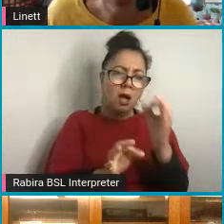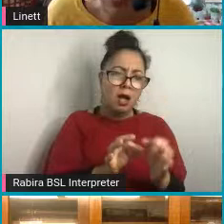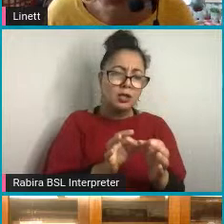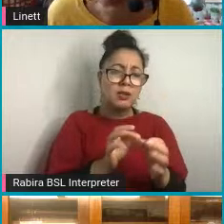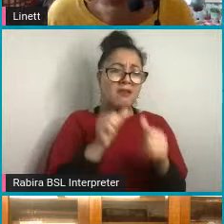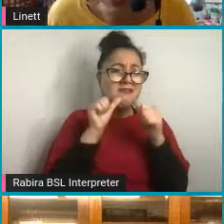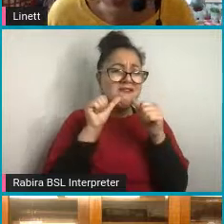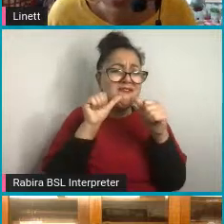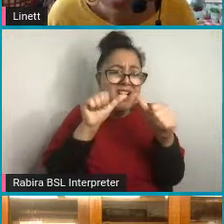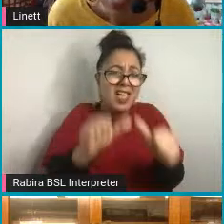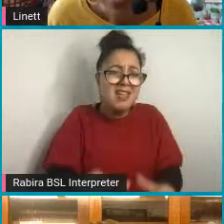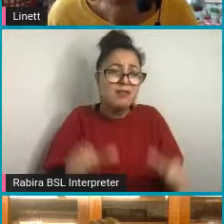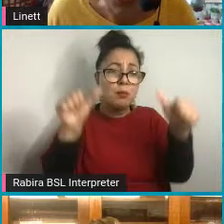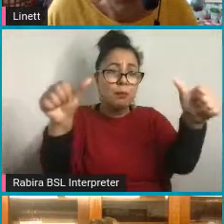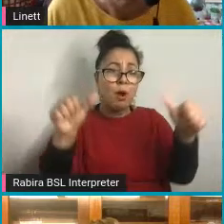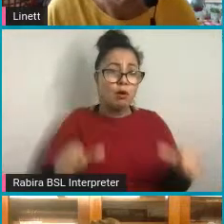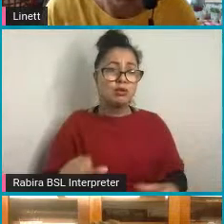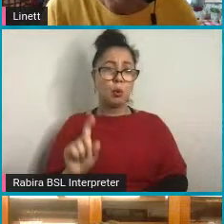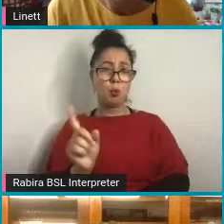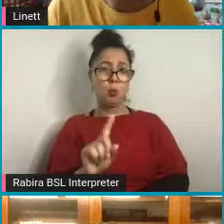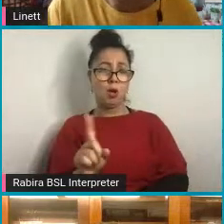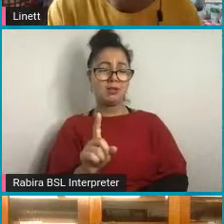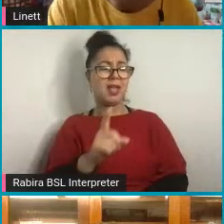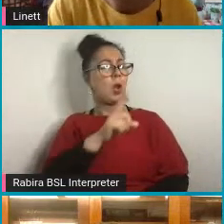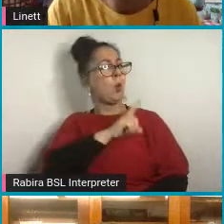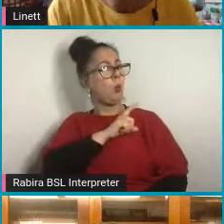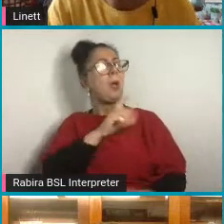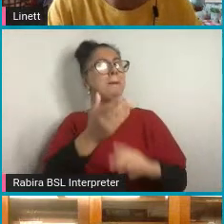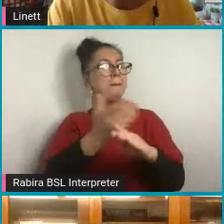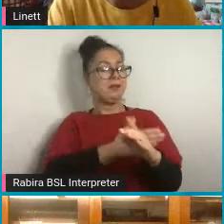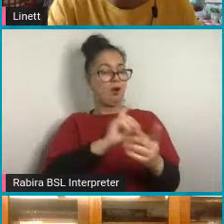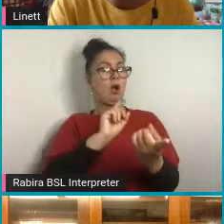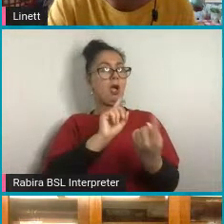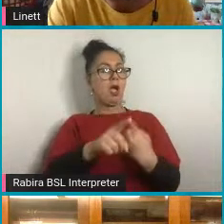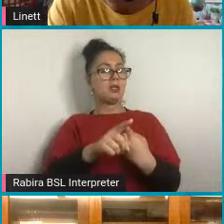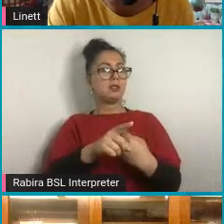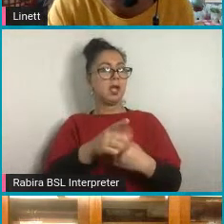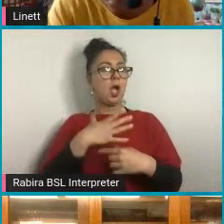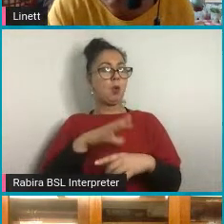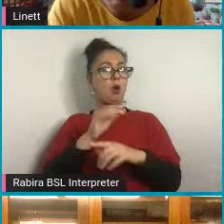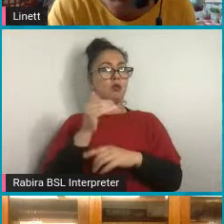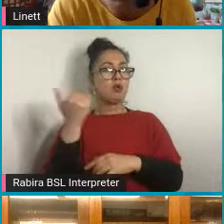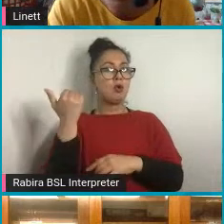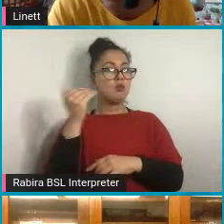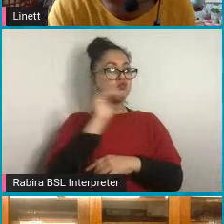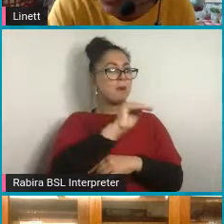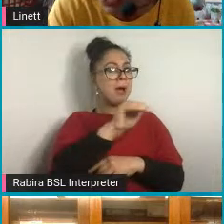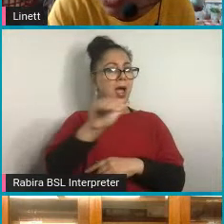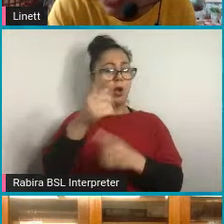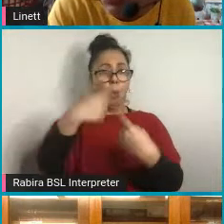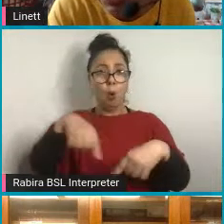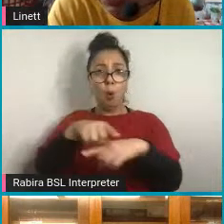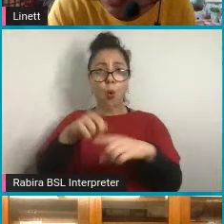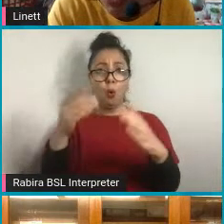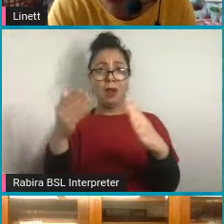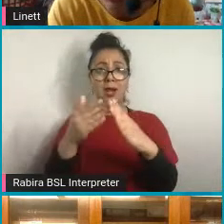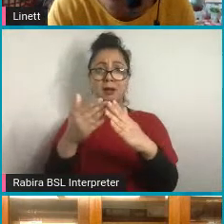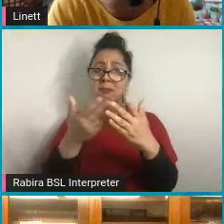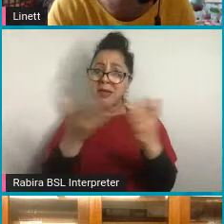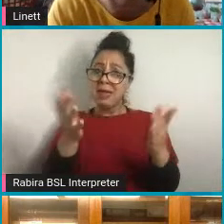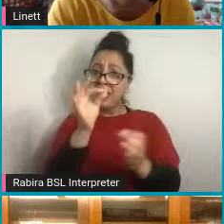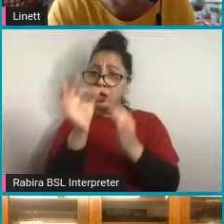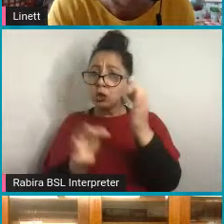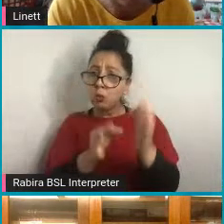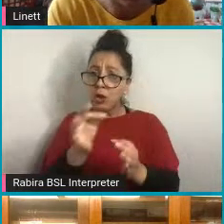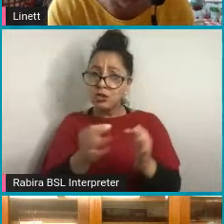and why? And before you answer that, I just want to remind you all at home, if you've got any questions for Zorian or